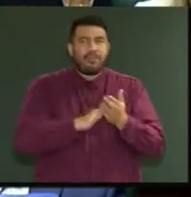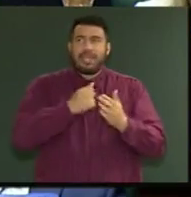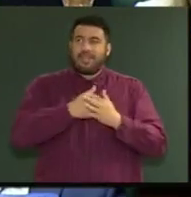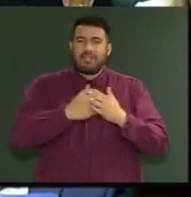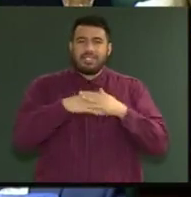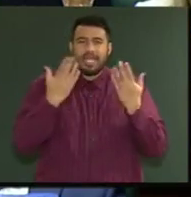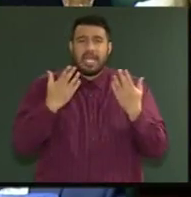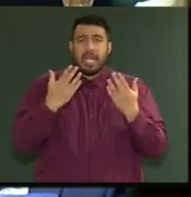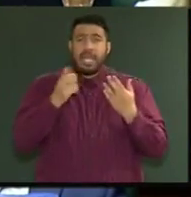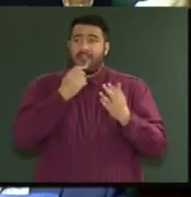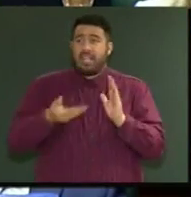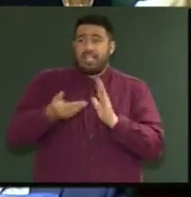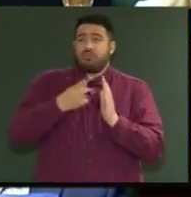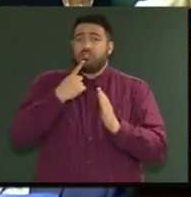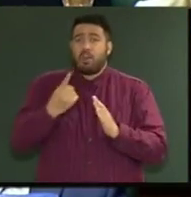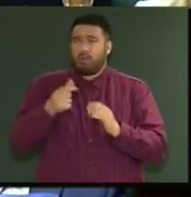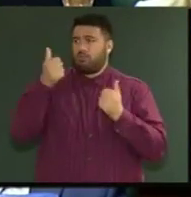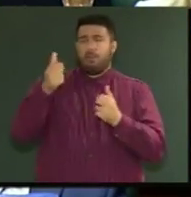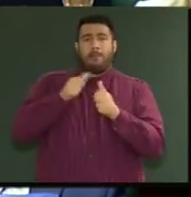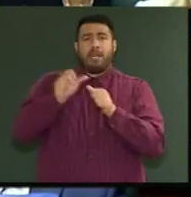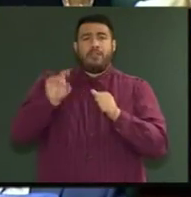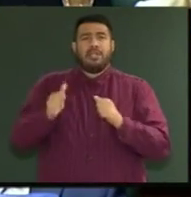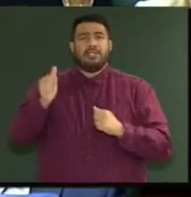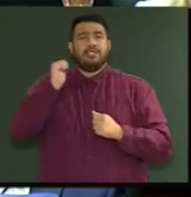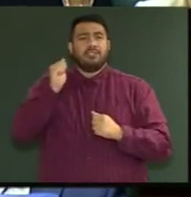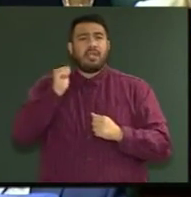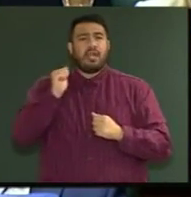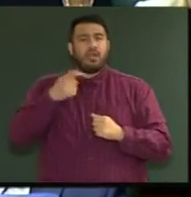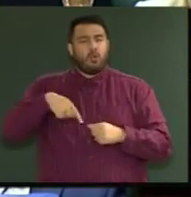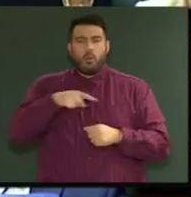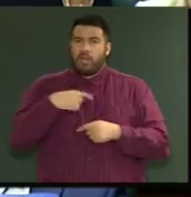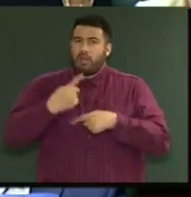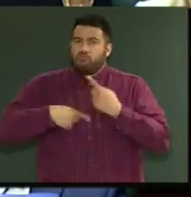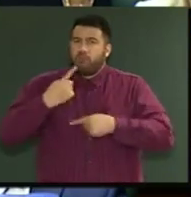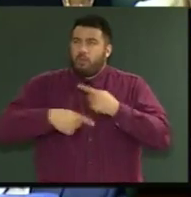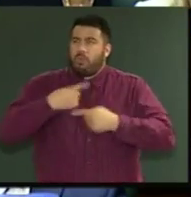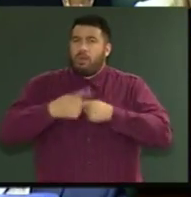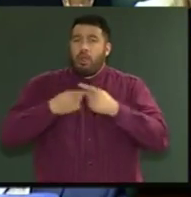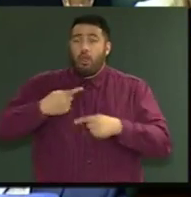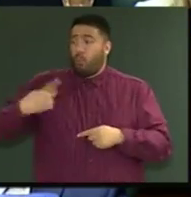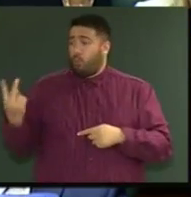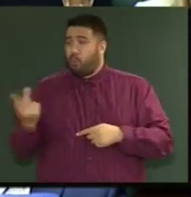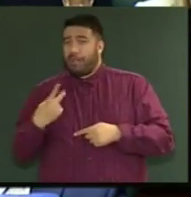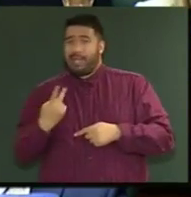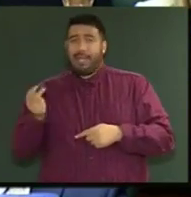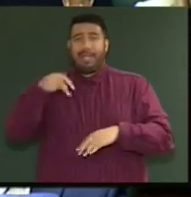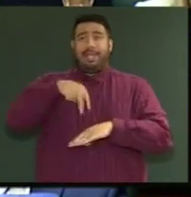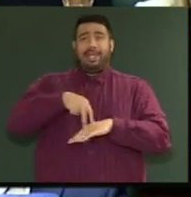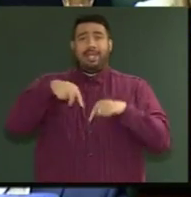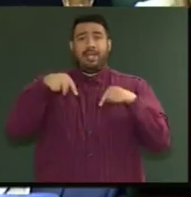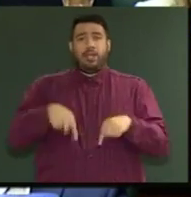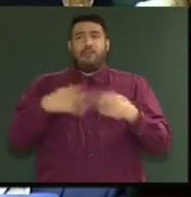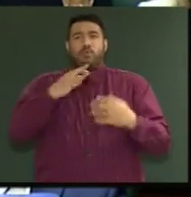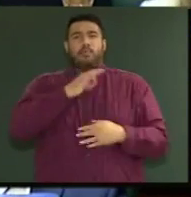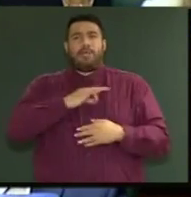than the dollar we didn't have yesterday. So we're on a roll, Mr Speaker, and we're here to make gains. So watch this face. Mr